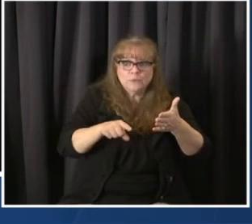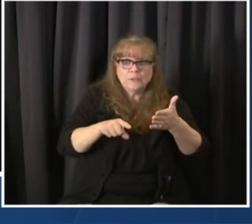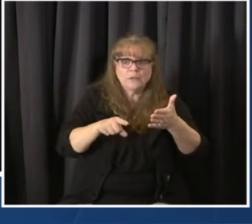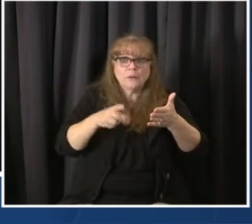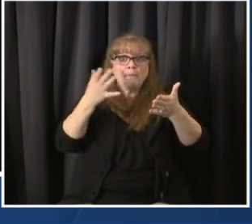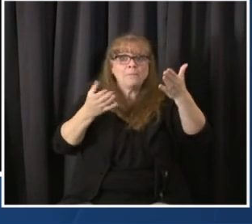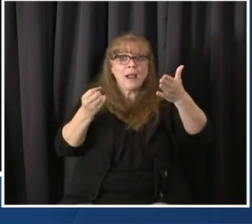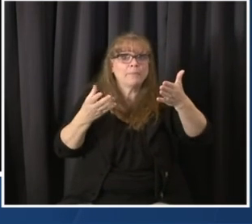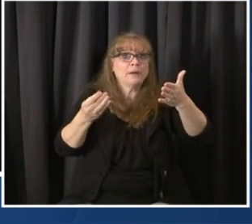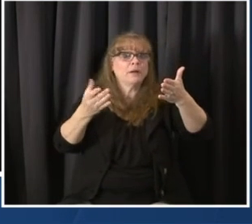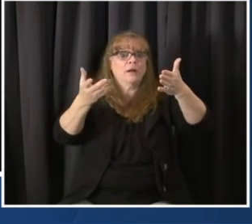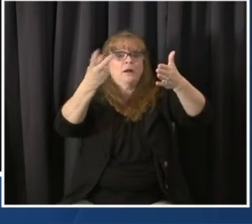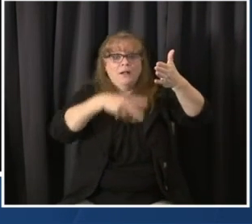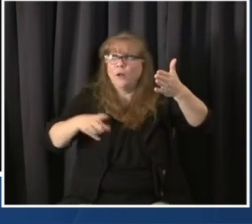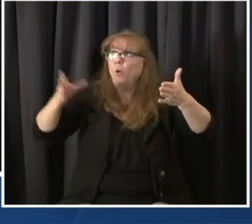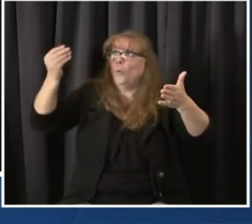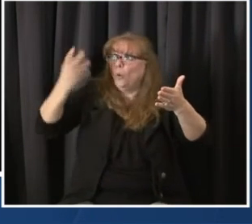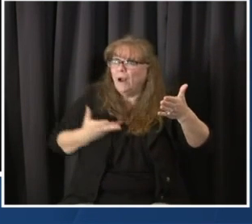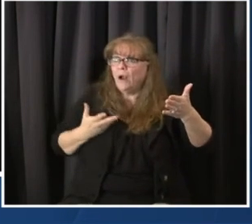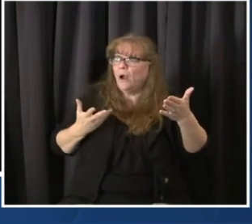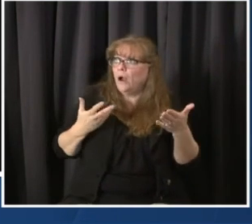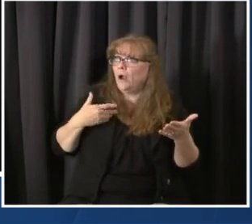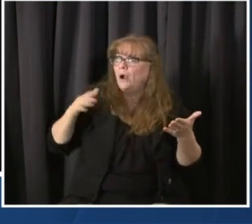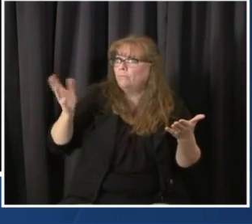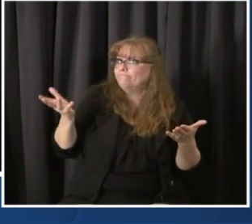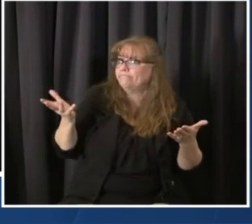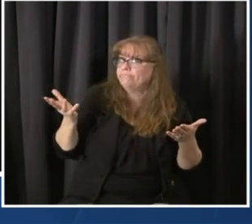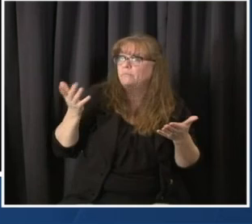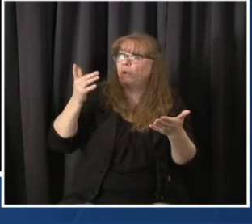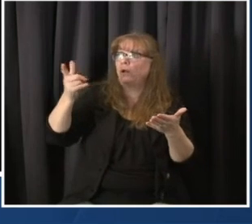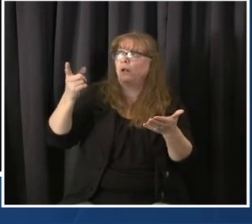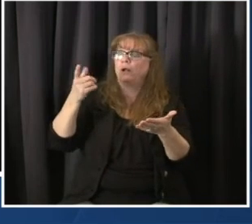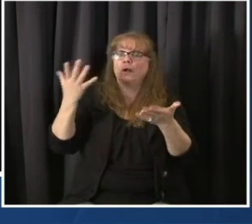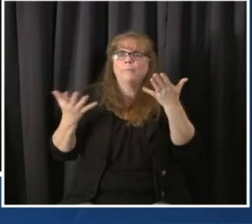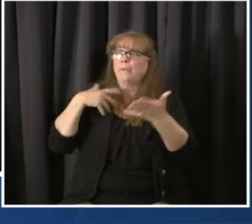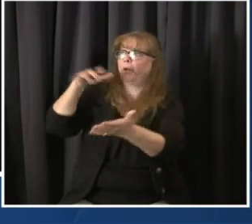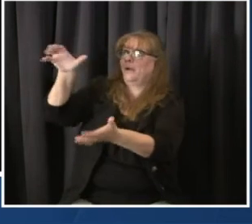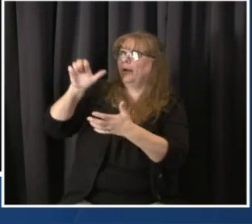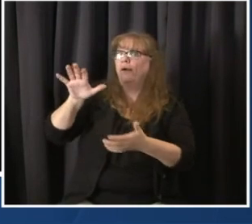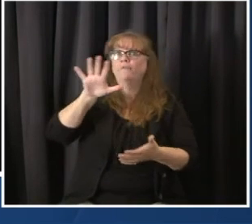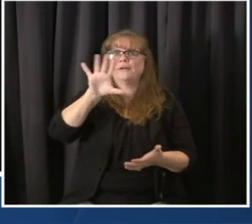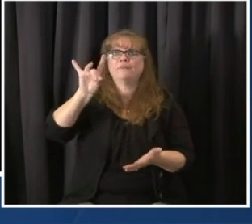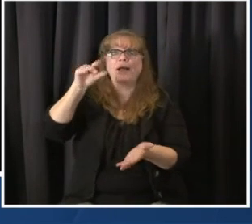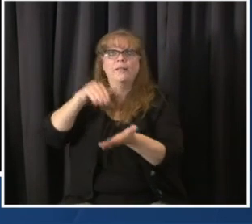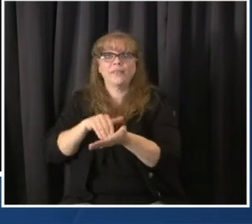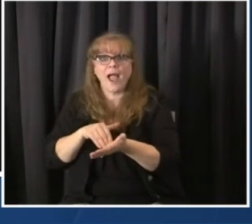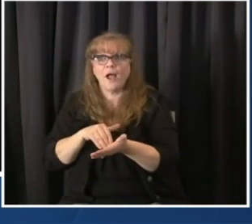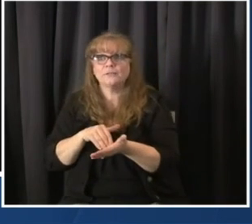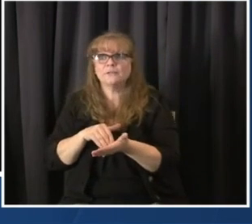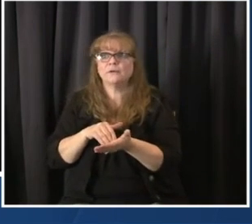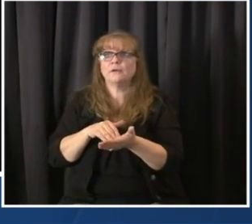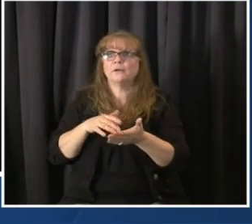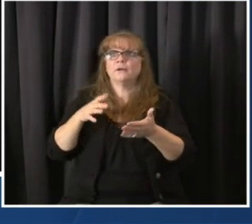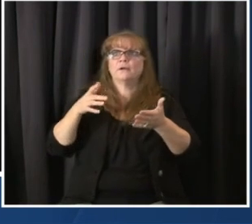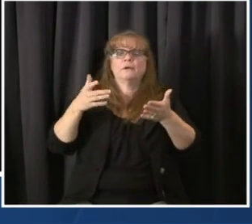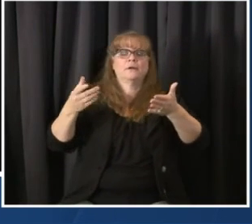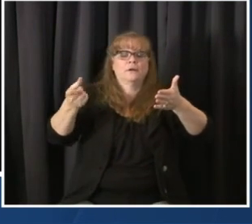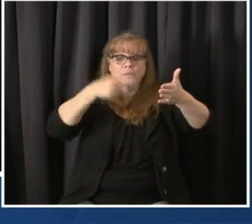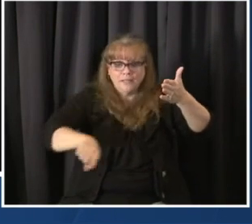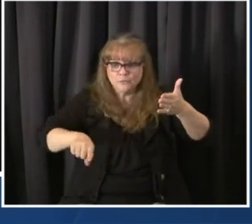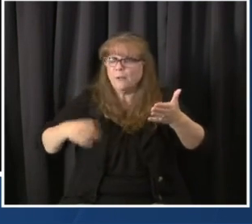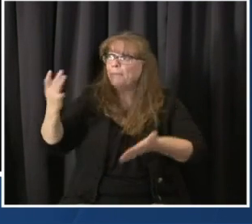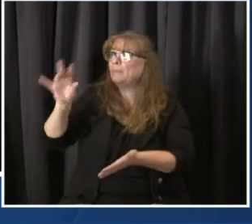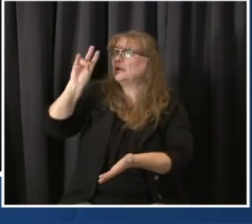We have had under delivery, particularly on the Pfizer vaccine at times in the last few weeks. There is, however,